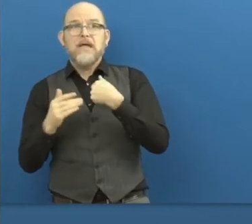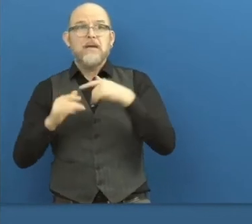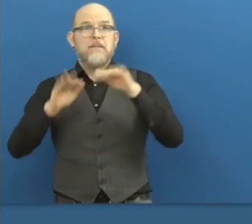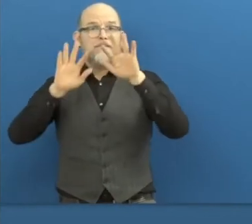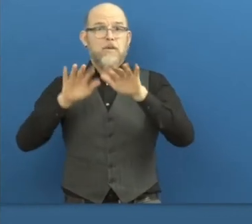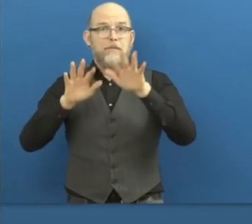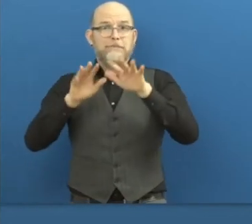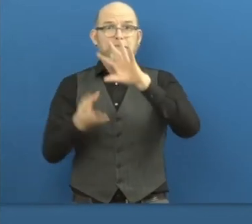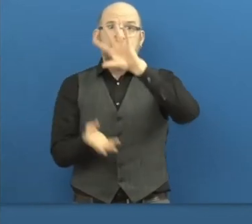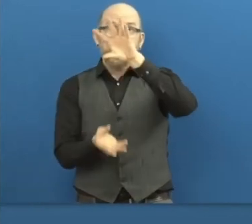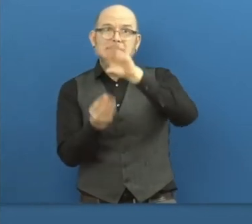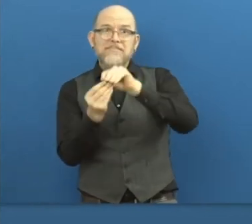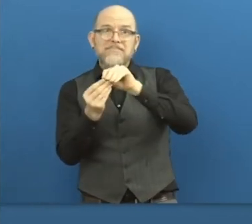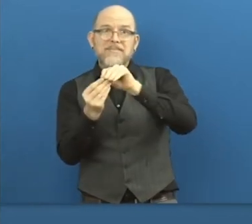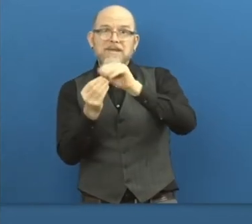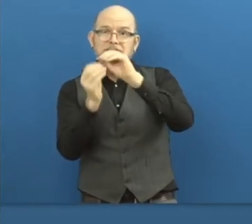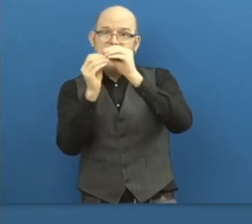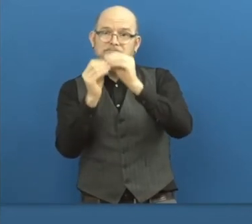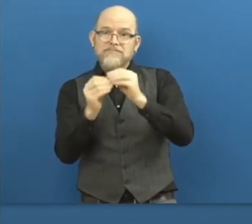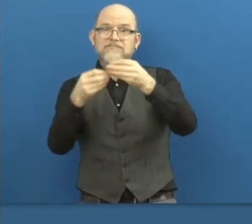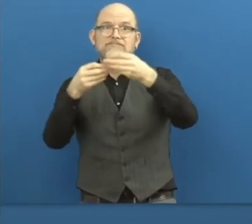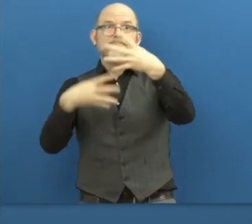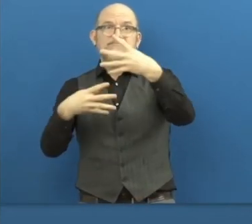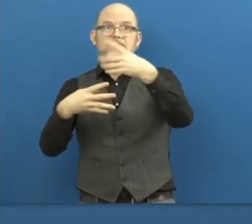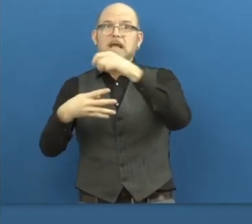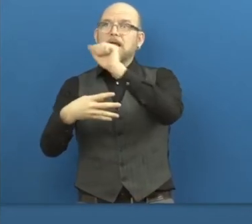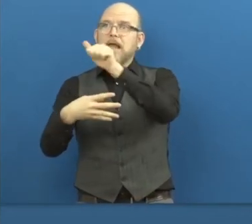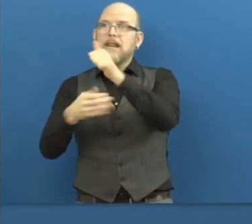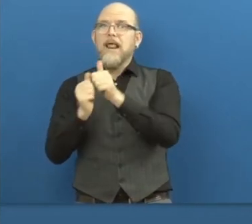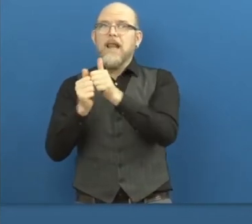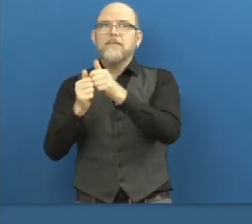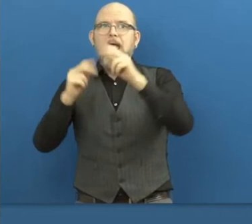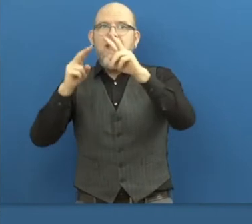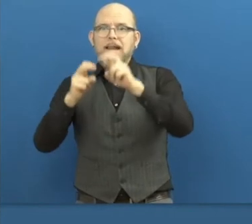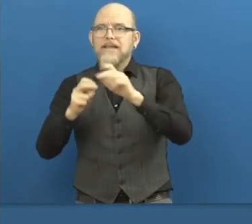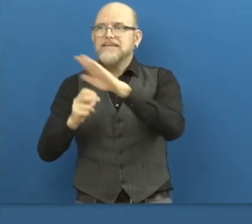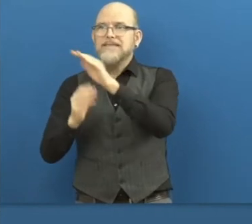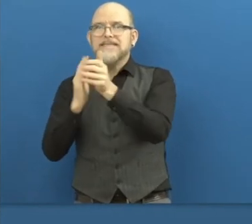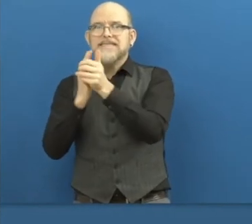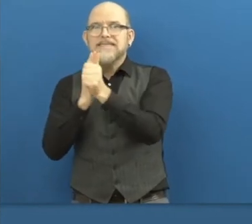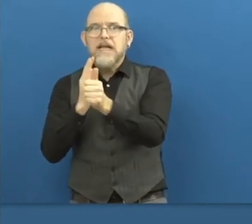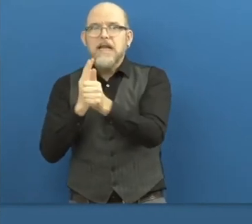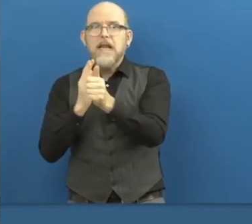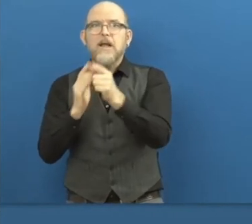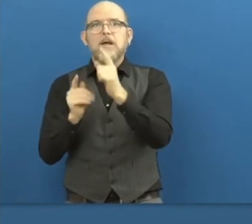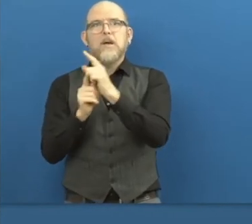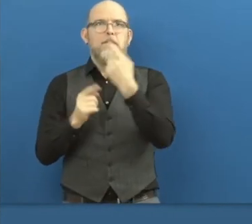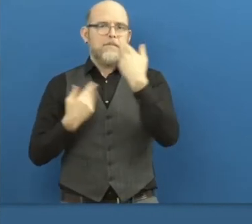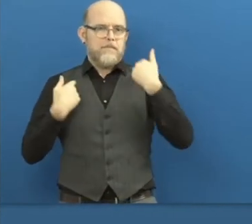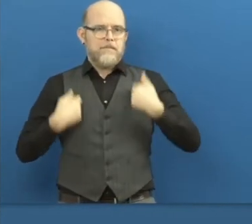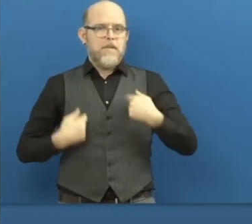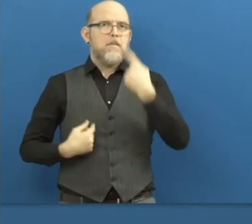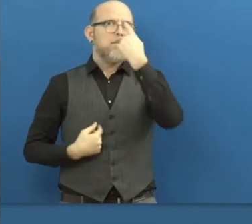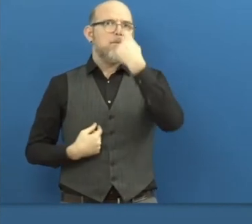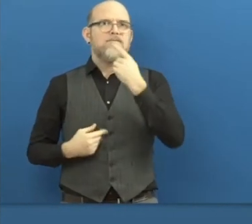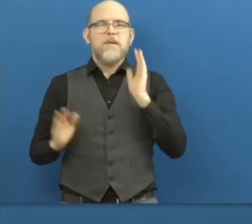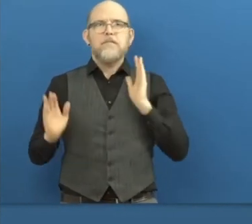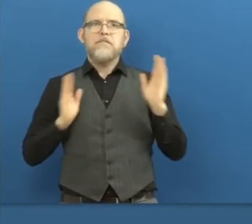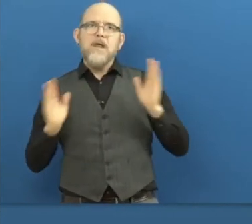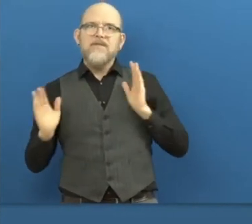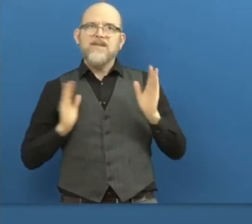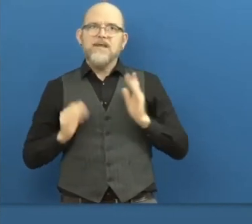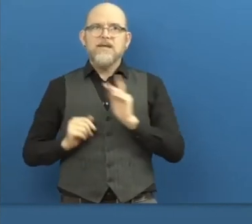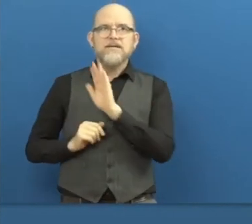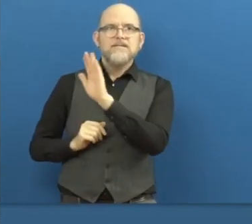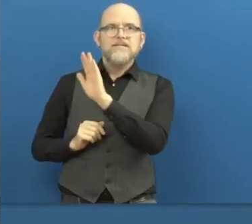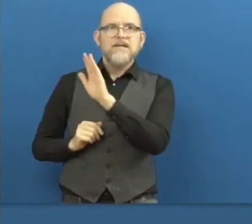we help to analyze hard skills but also the behavioral profile test. We developed from